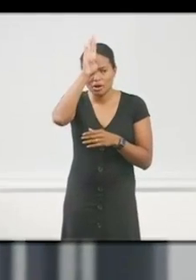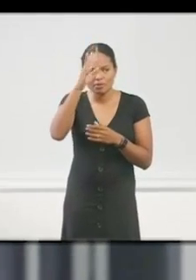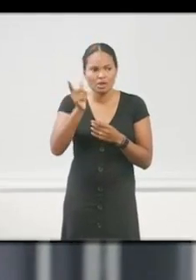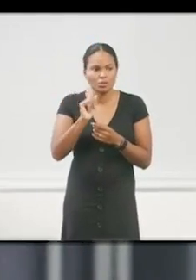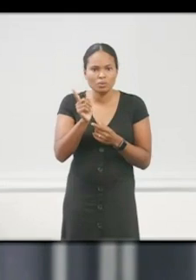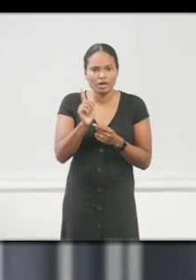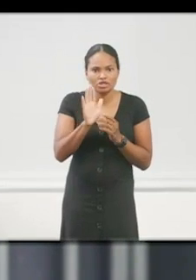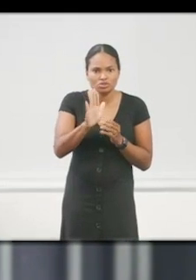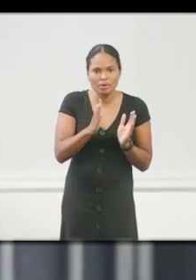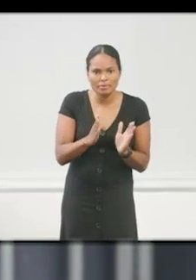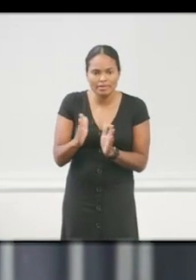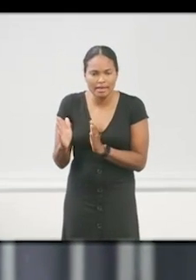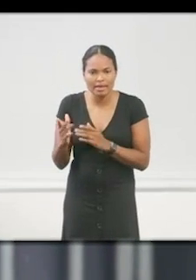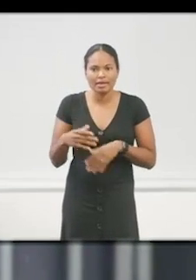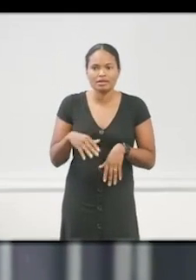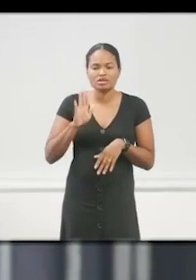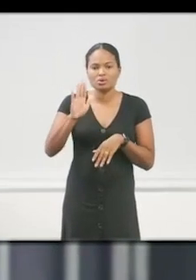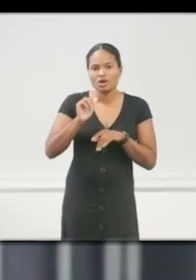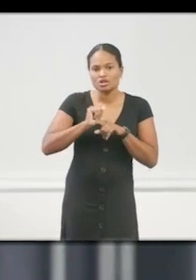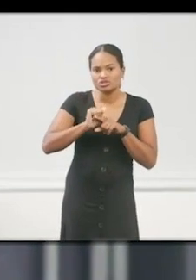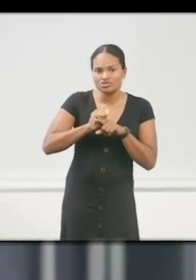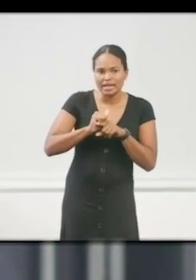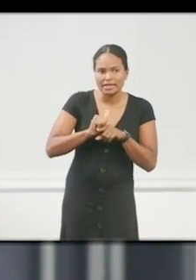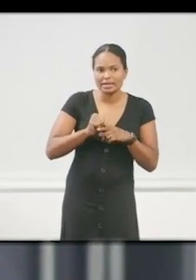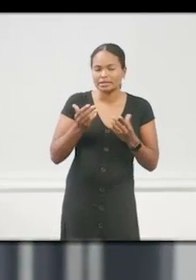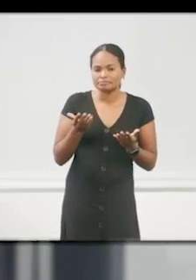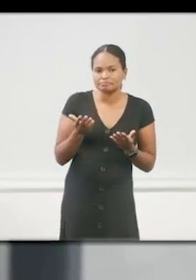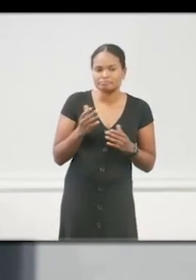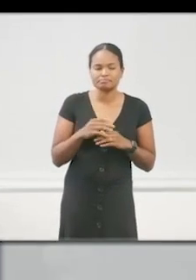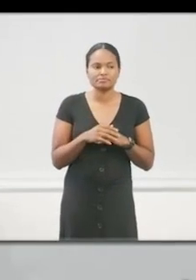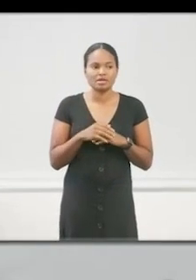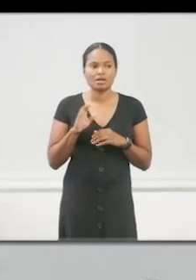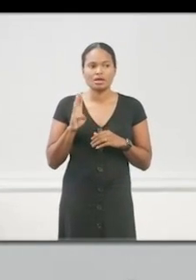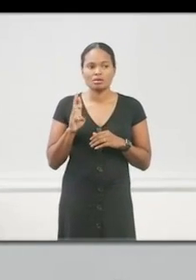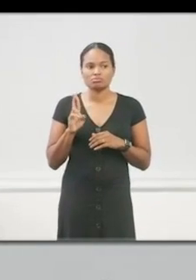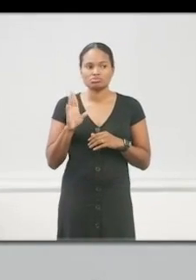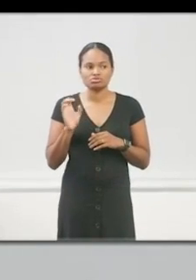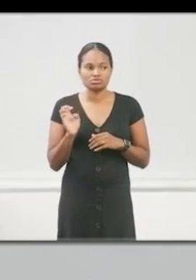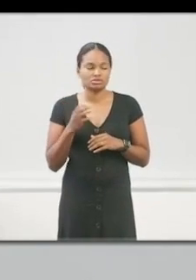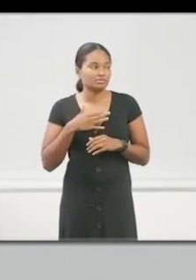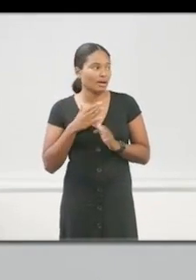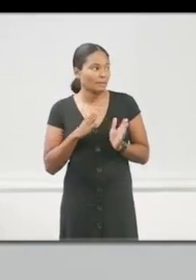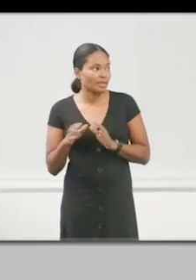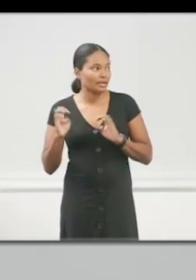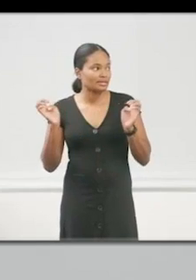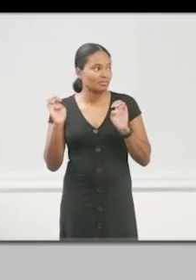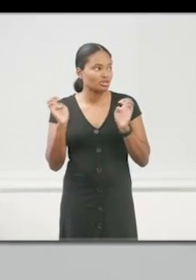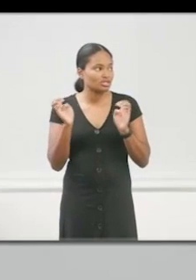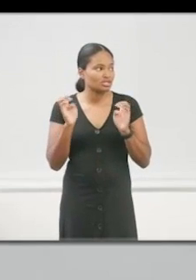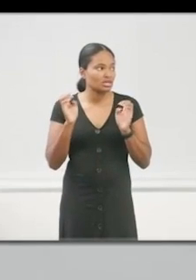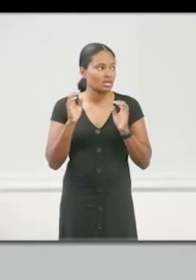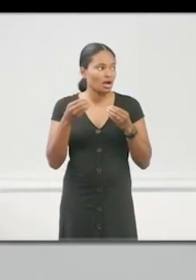that found in your plan? Where's your training in your plan? Well, Bruce, what plan is? It's your emergency operation plan, your EOP.